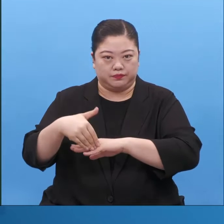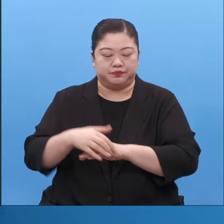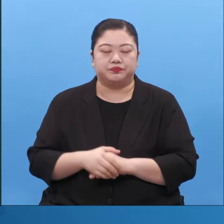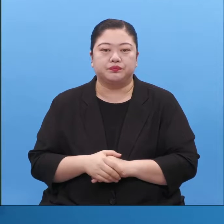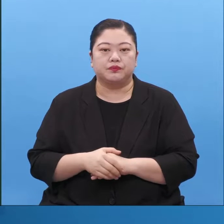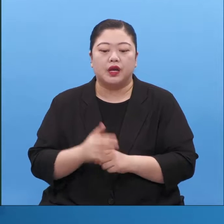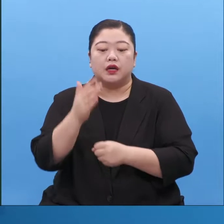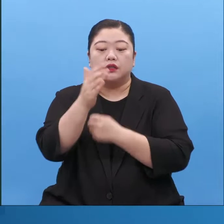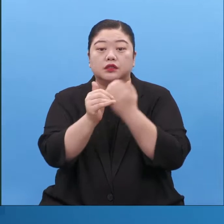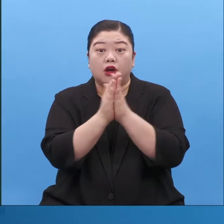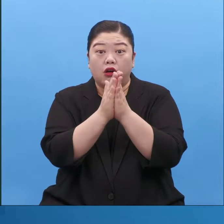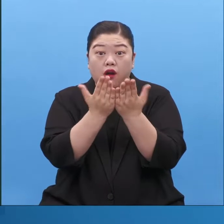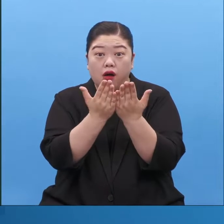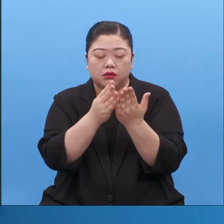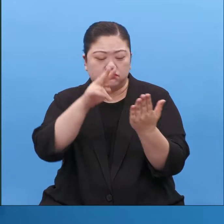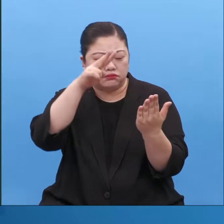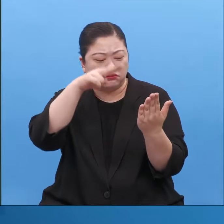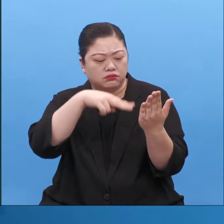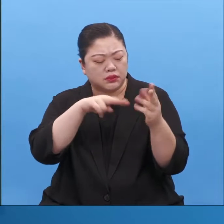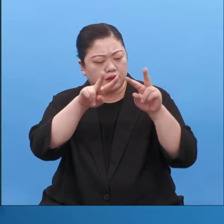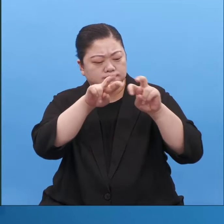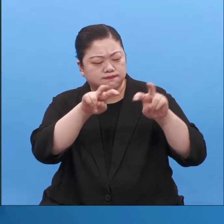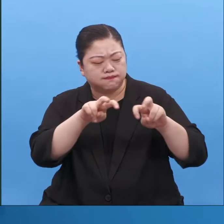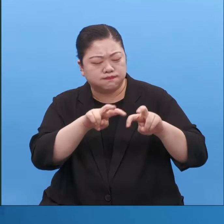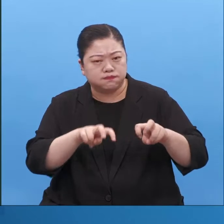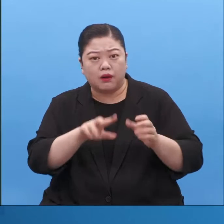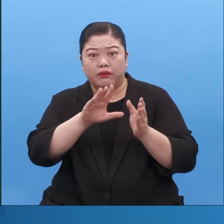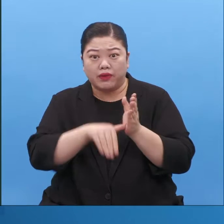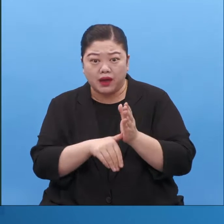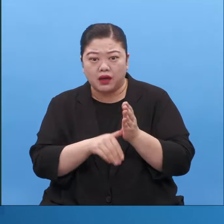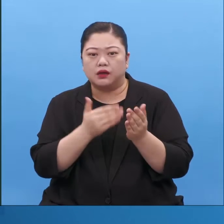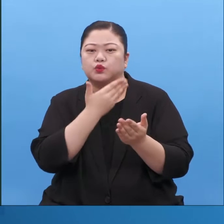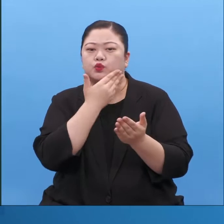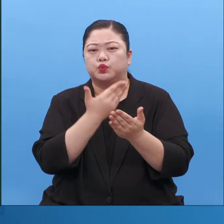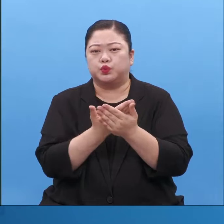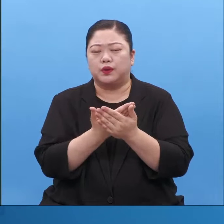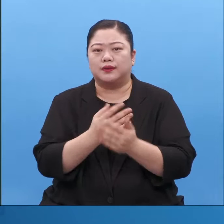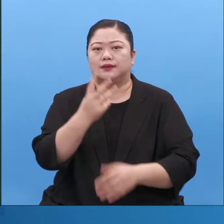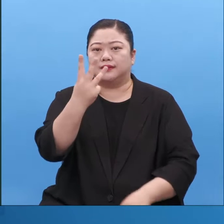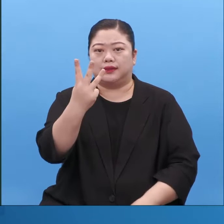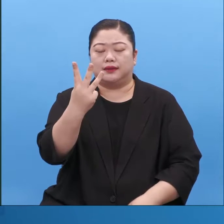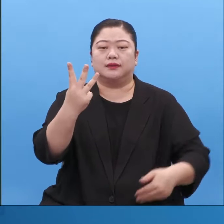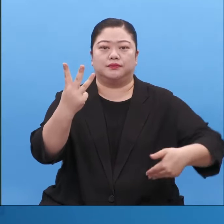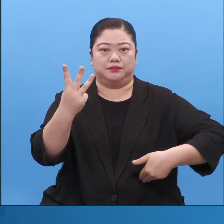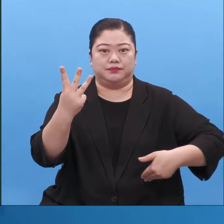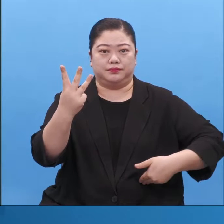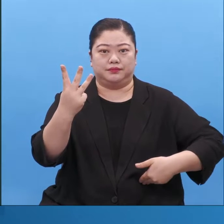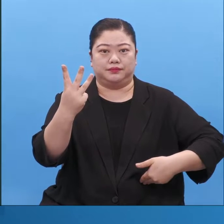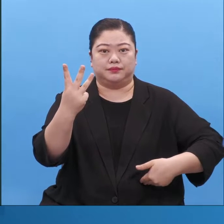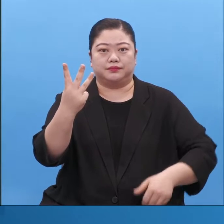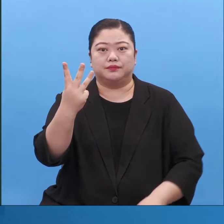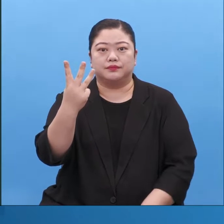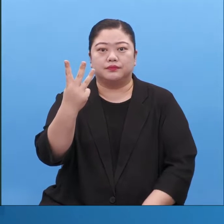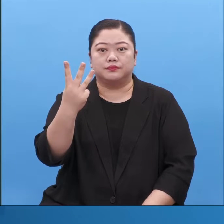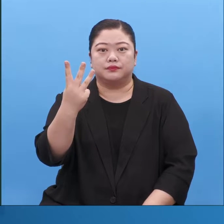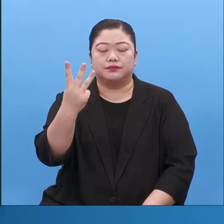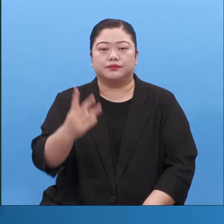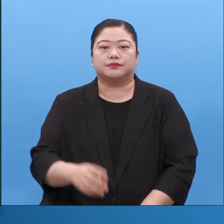I'll continue to speak about this also at tomorrow's Sunday service but if you don't understand three things you will not be able to interpret properly that